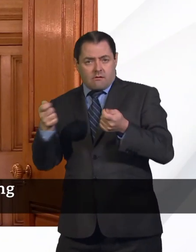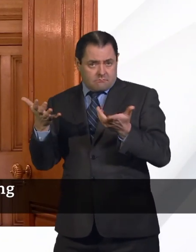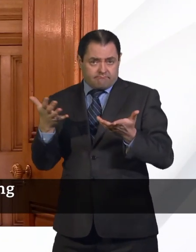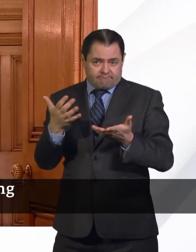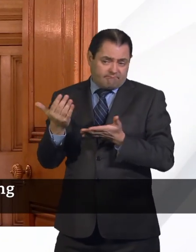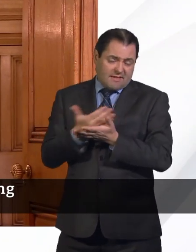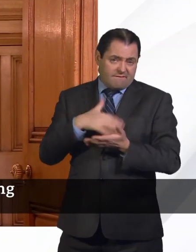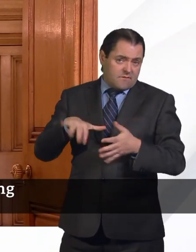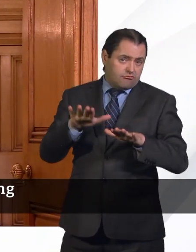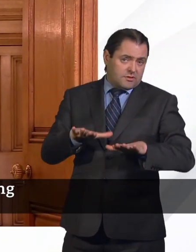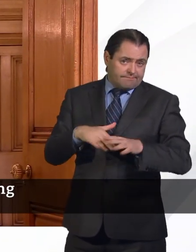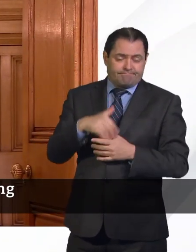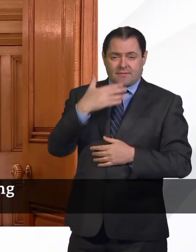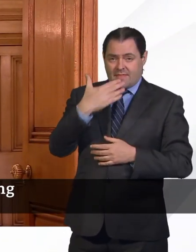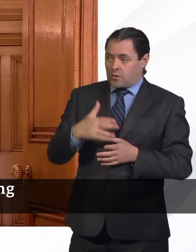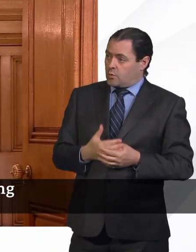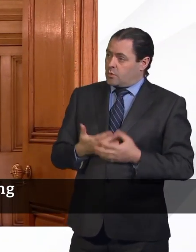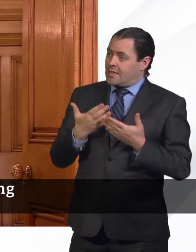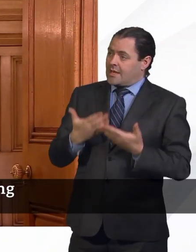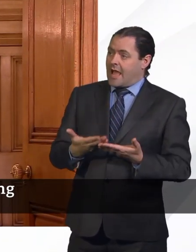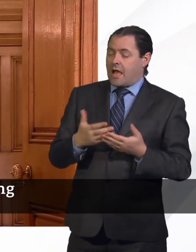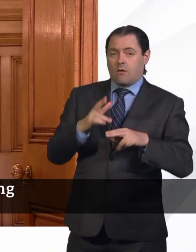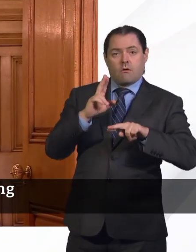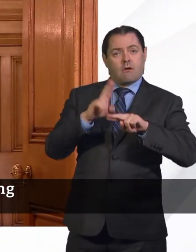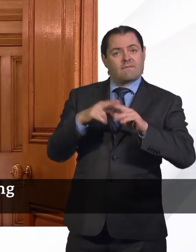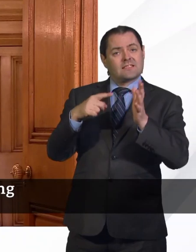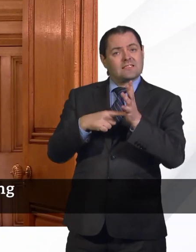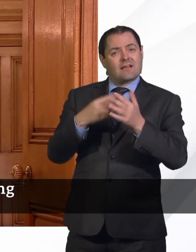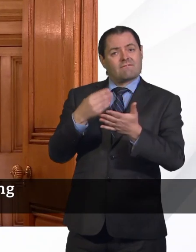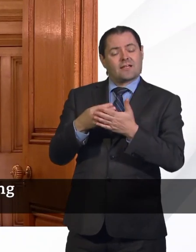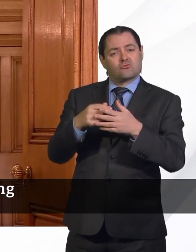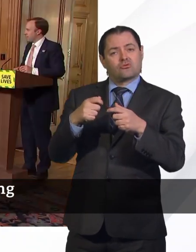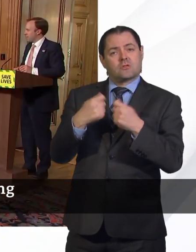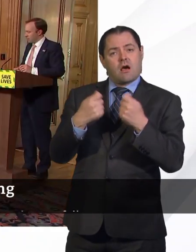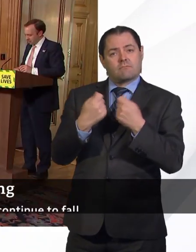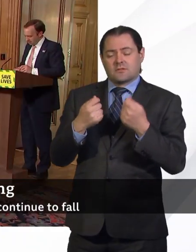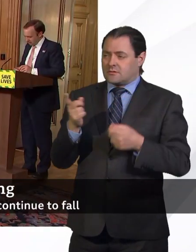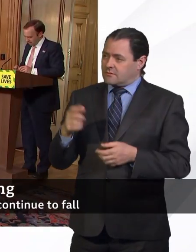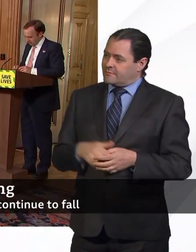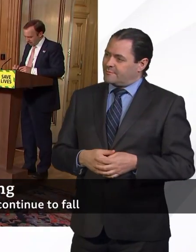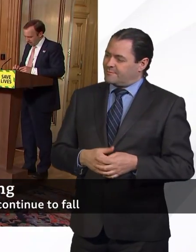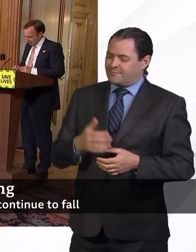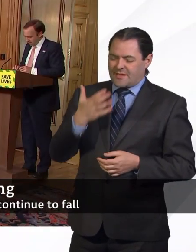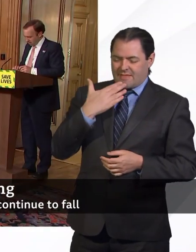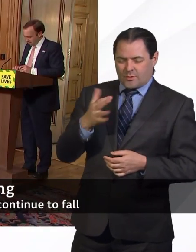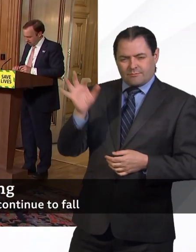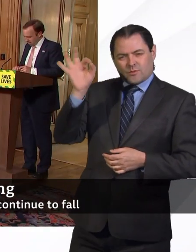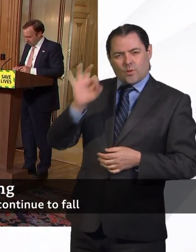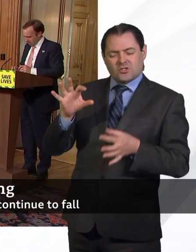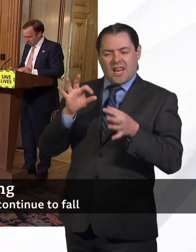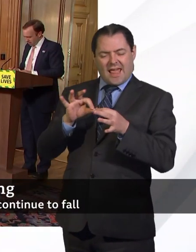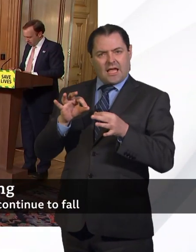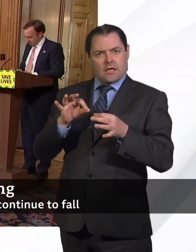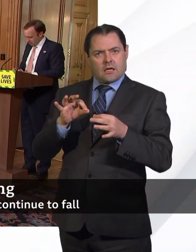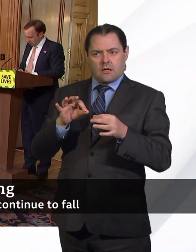Thanks very much, Ben. George Parker from the FT. George. Thank you. It's a question about the government's plan for a